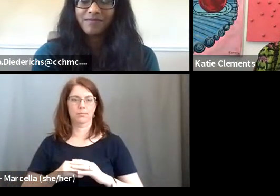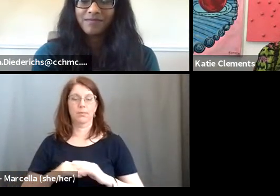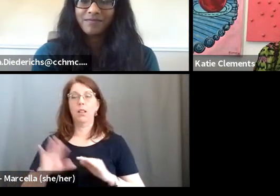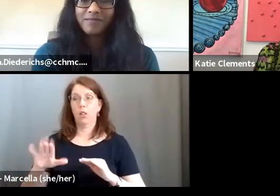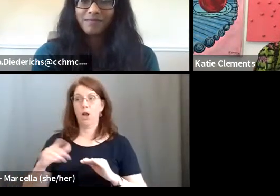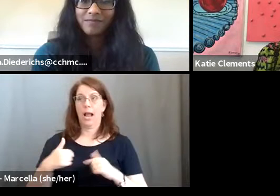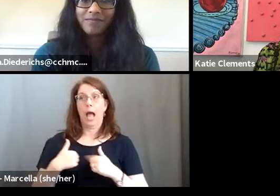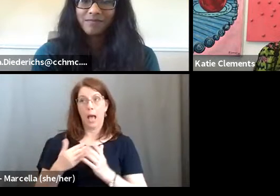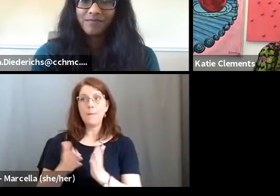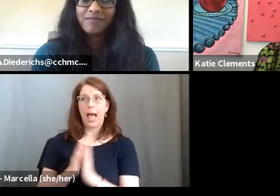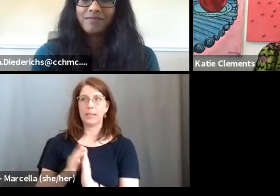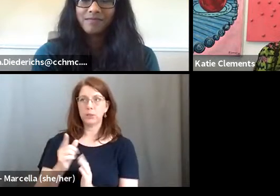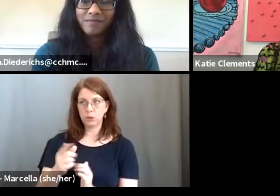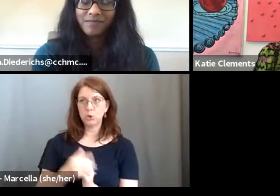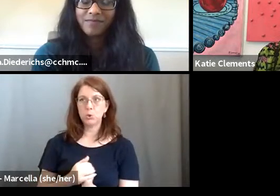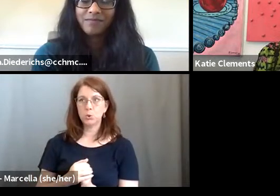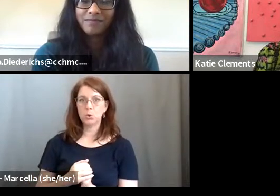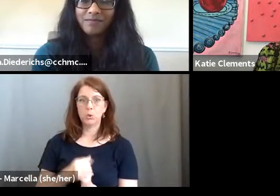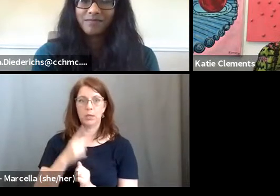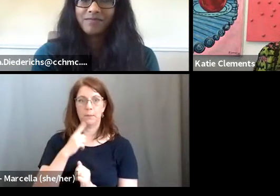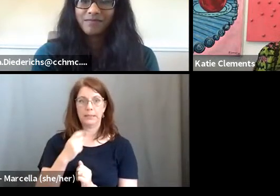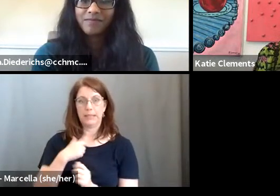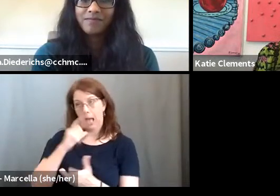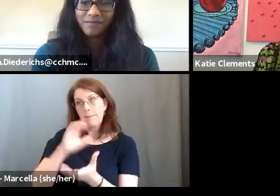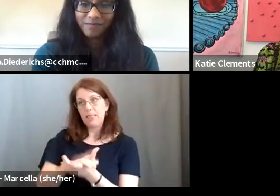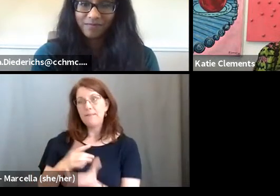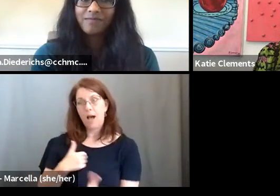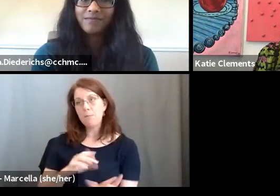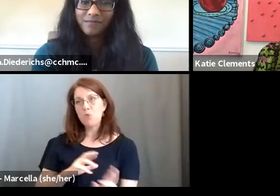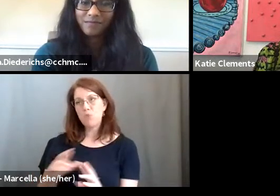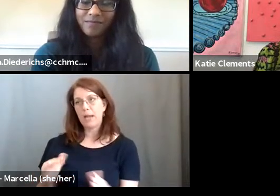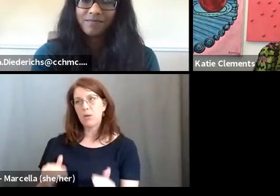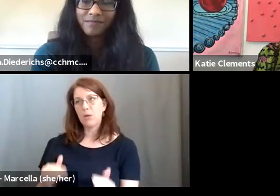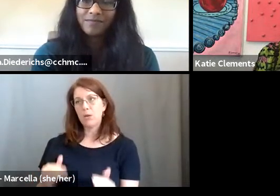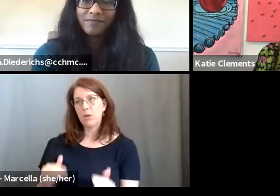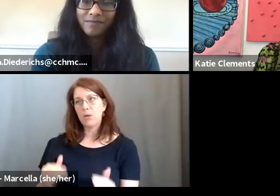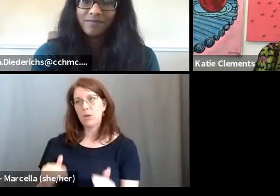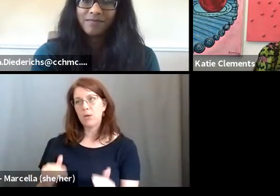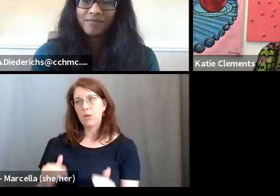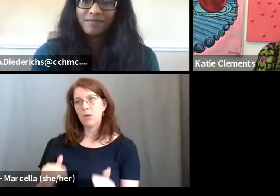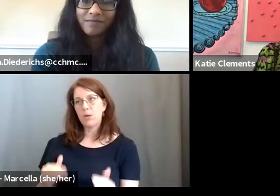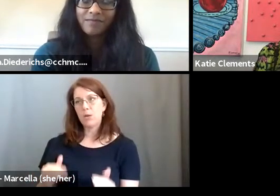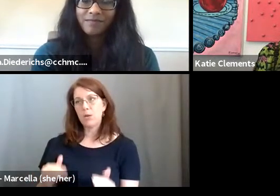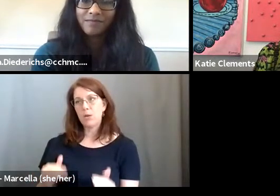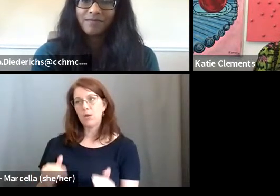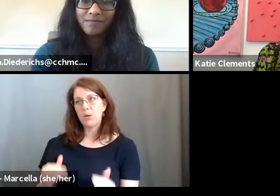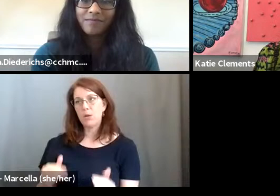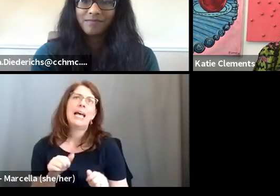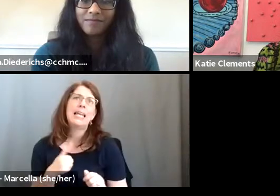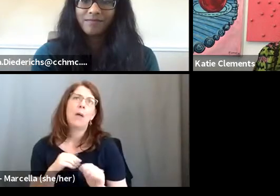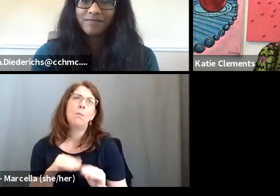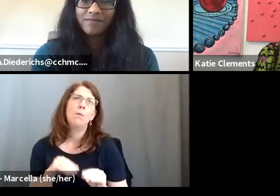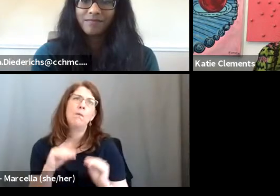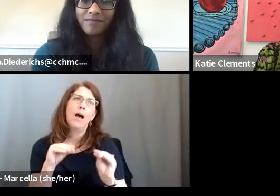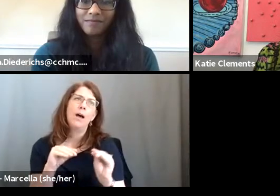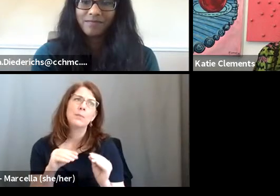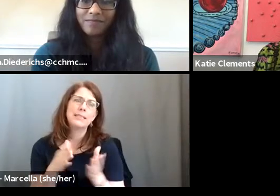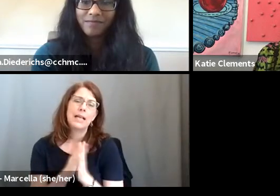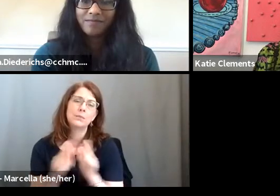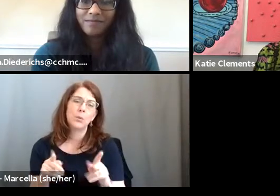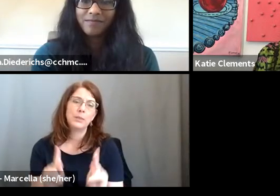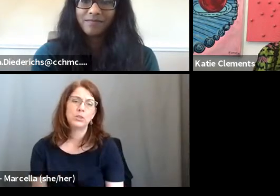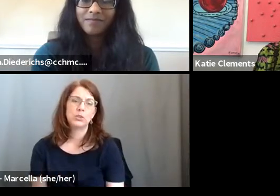I'm asking you this because I believe that I'm ready to move up. So what can we do versus like asking permission? It's almost like, listen, you know,